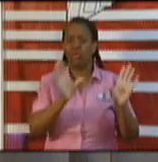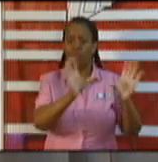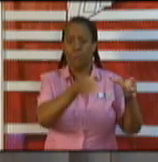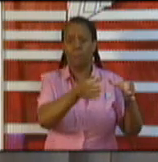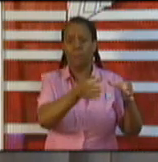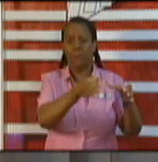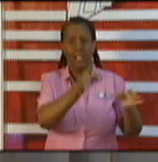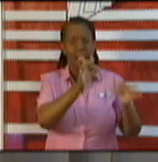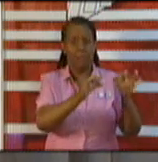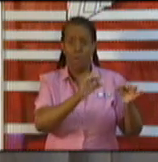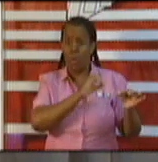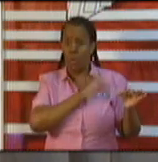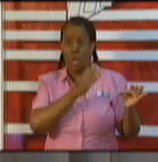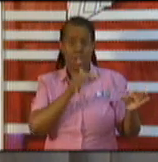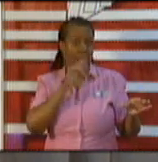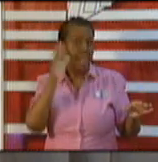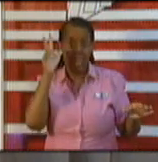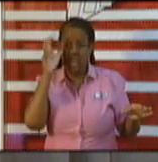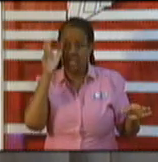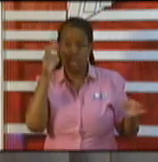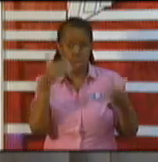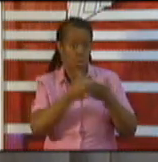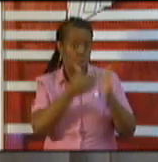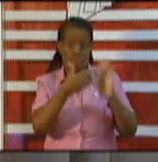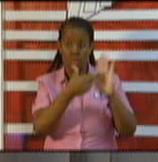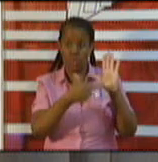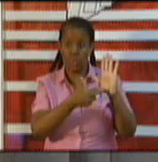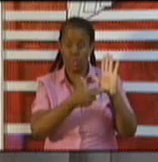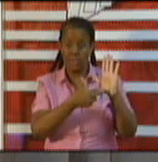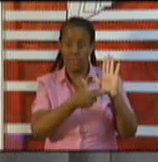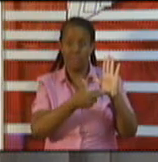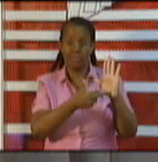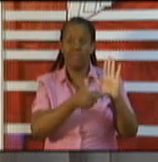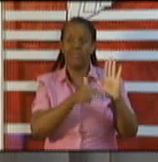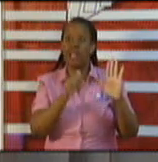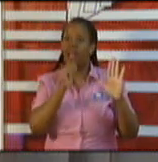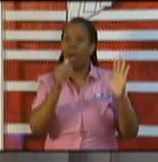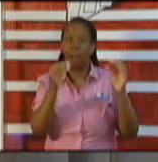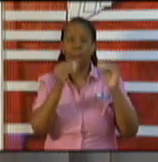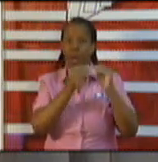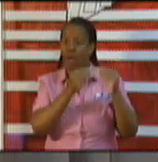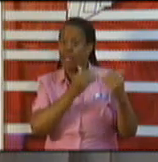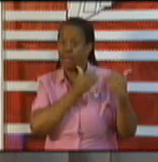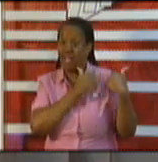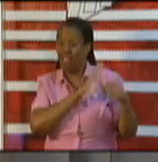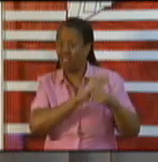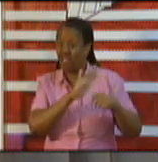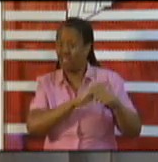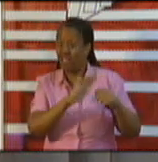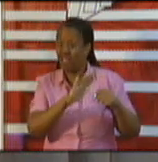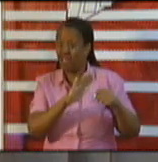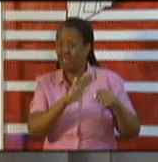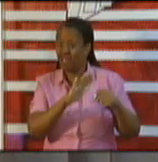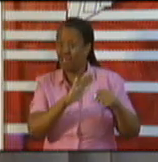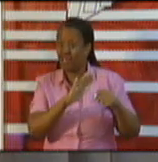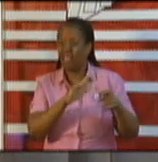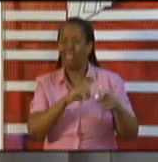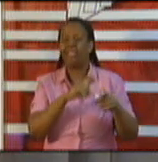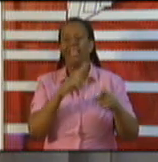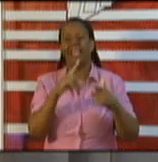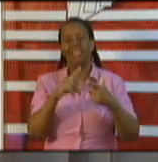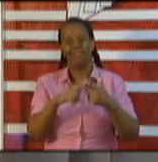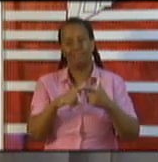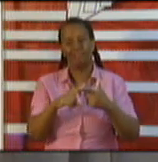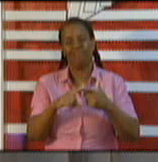measures that they need to try and have a more responsible environment and in particular as I'm clear in saying here this morning you can't